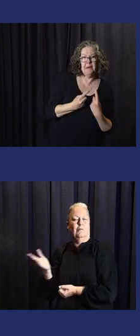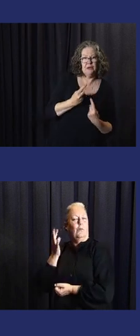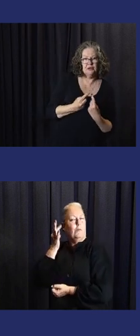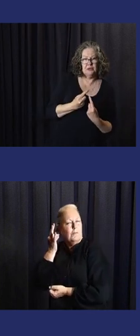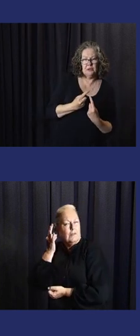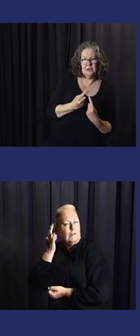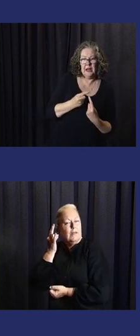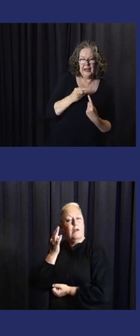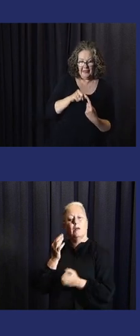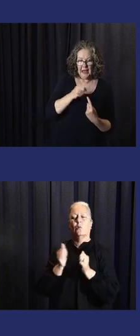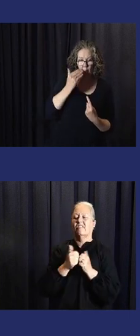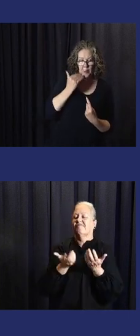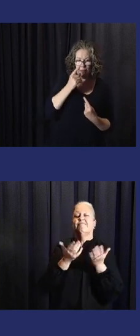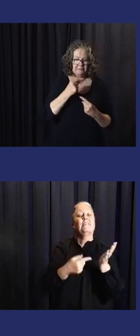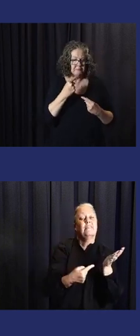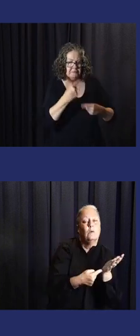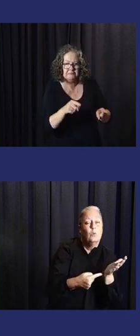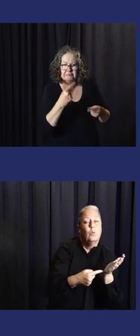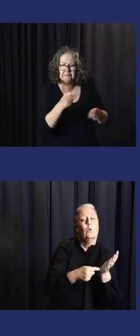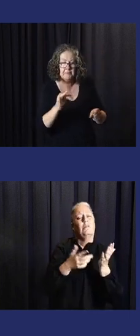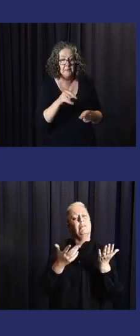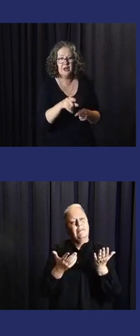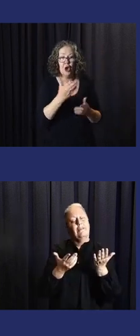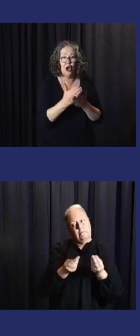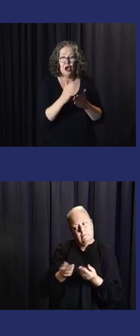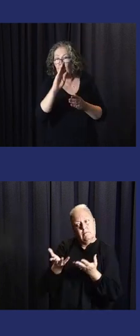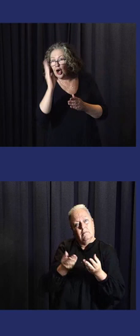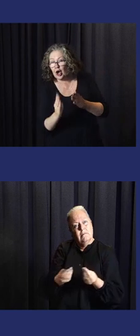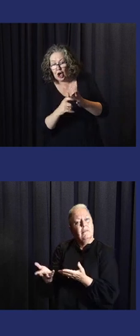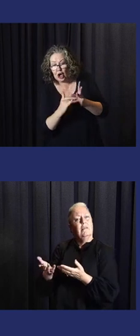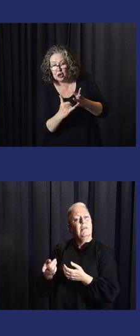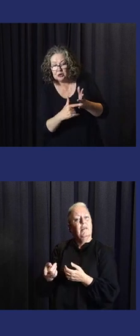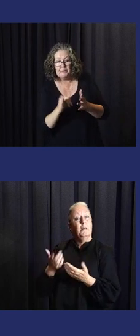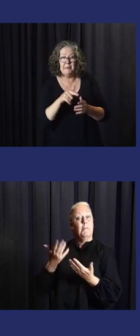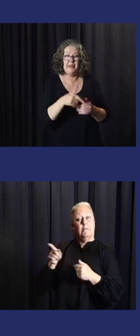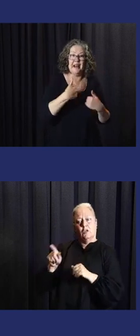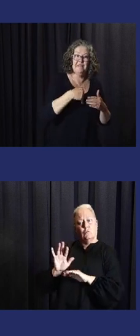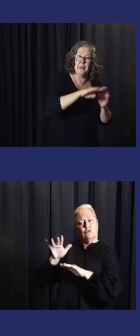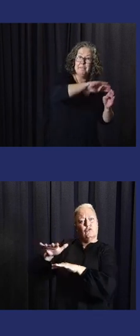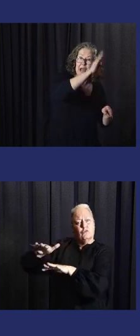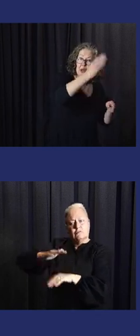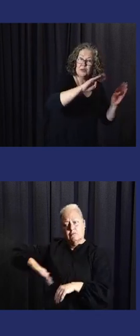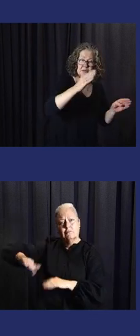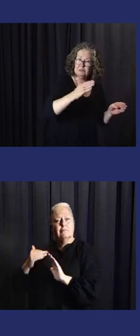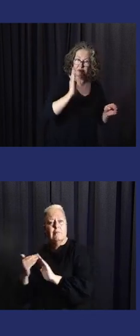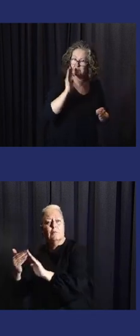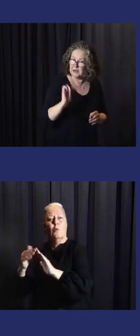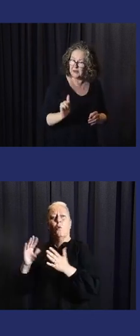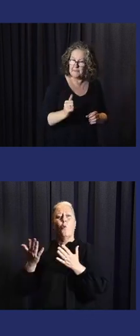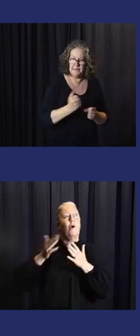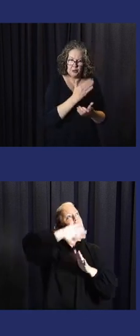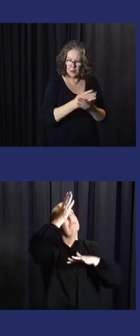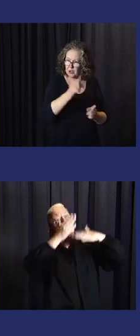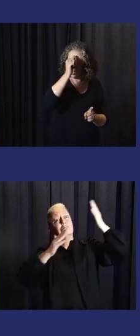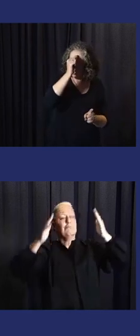supporting women to be able to access that technical information, but communicate it back to communities, whether they're coastal